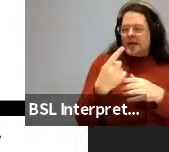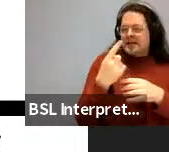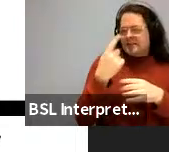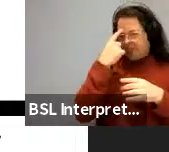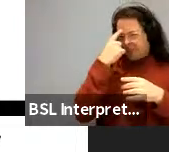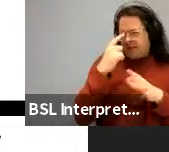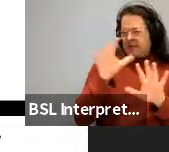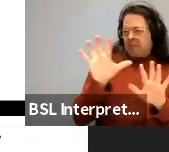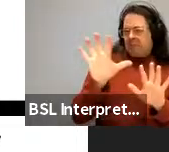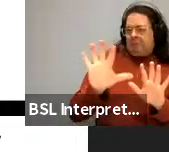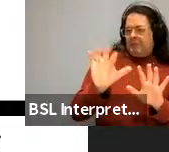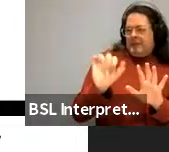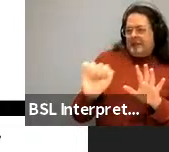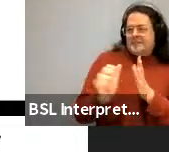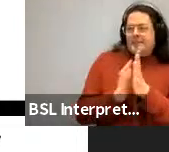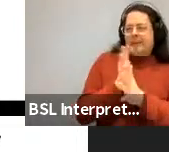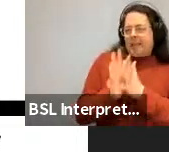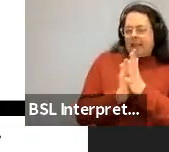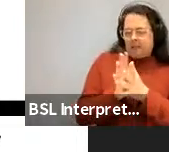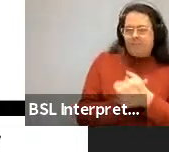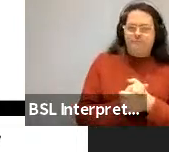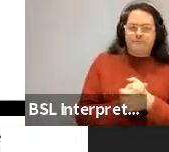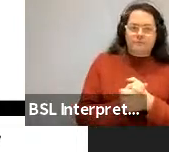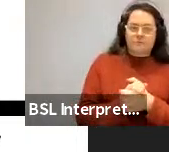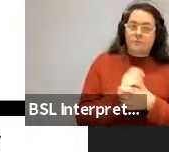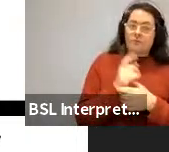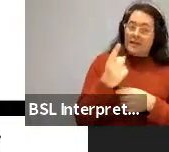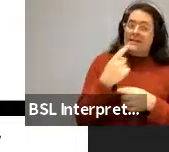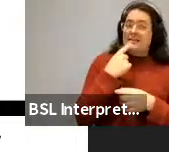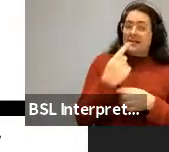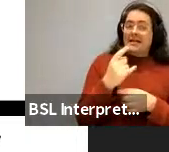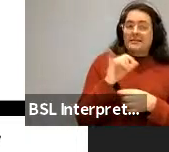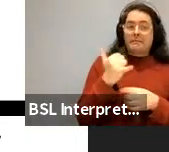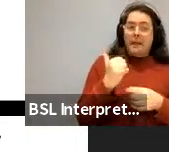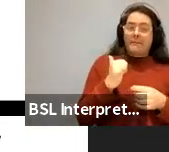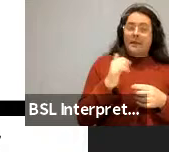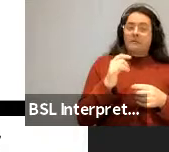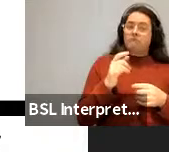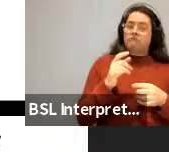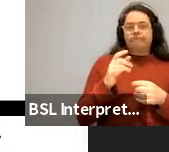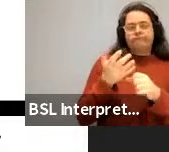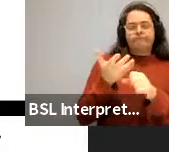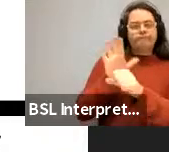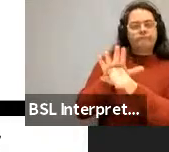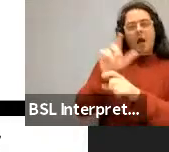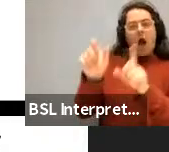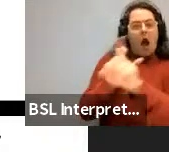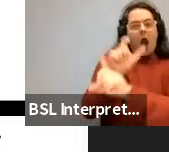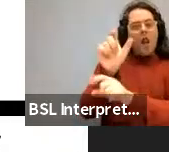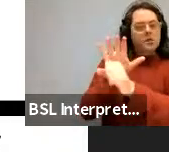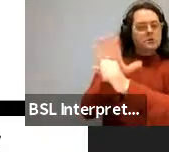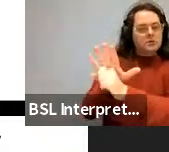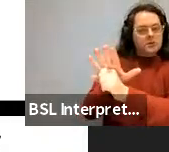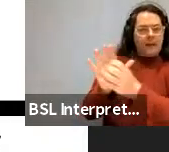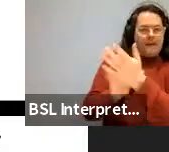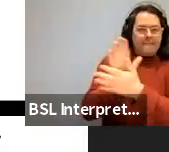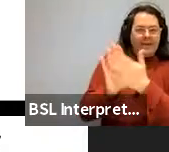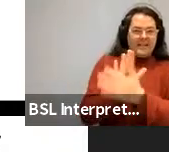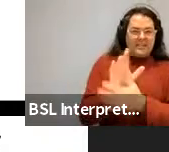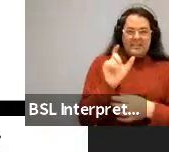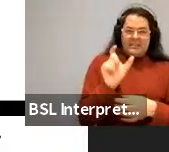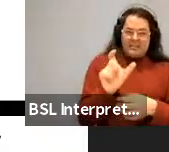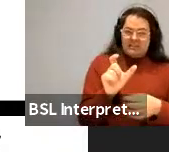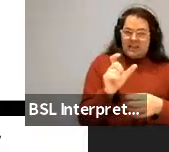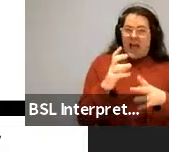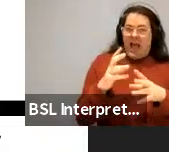that's right. Um, and he, he puts forward a behavioral marker of an island is a super additive interaction and acceptability such